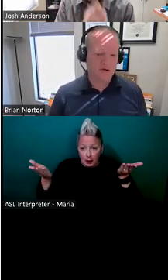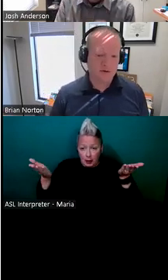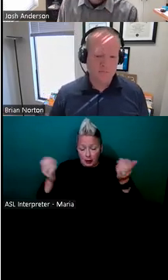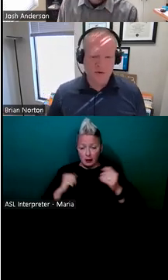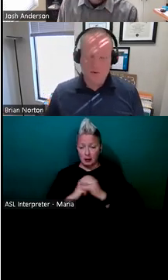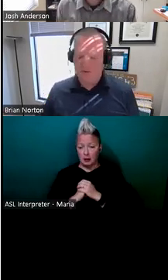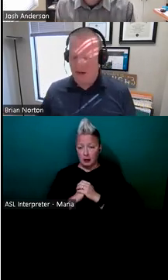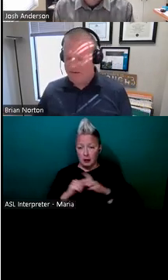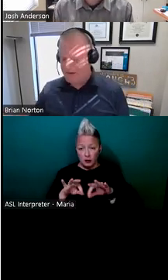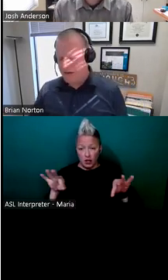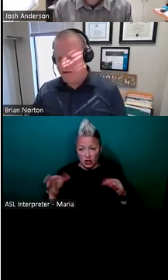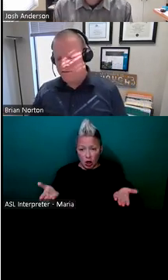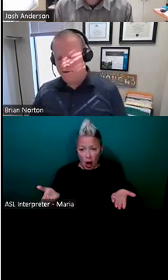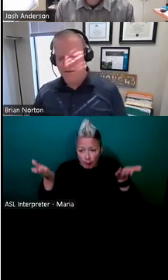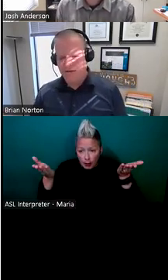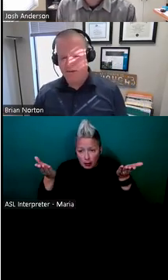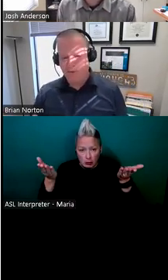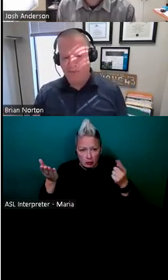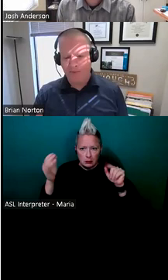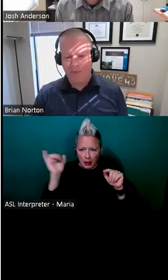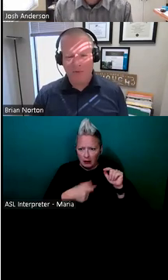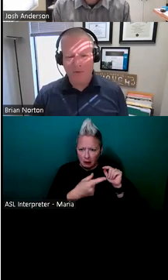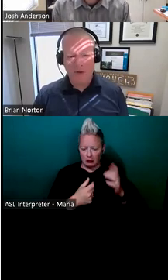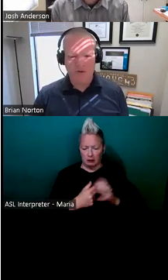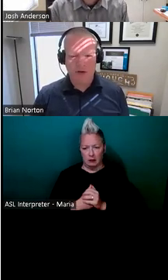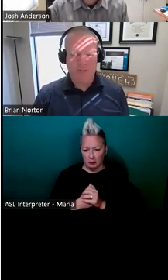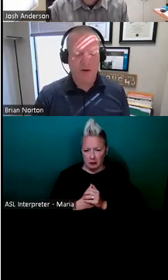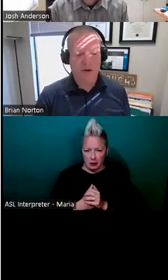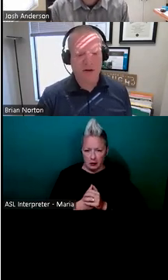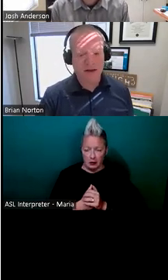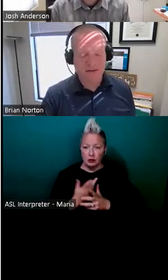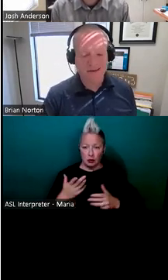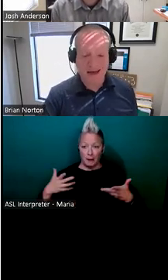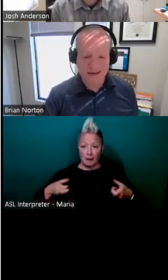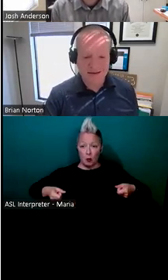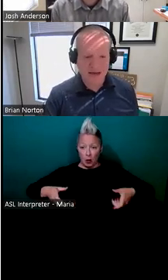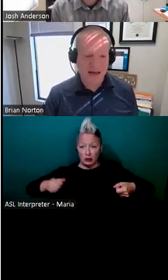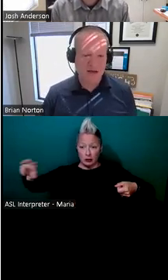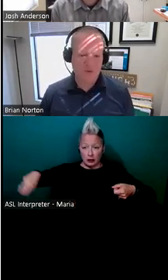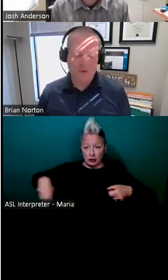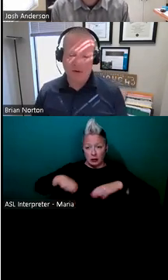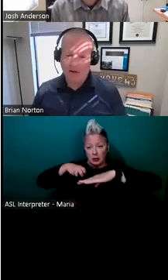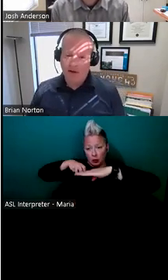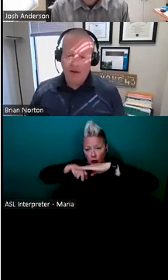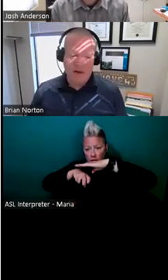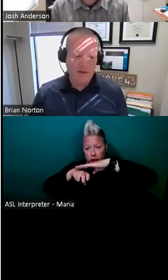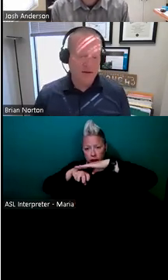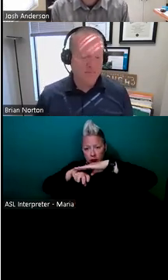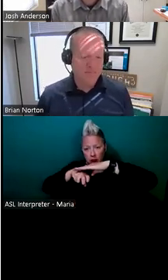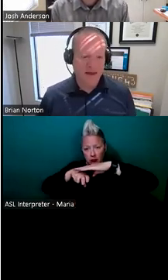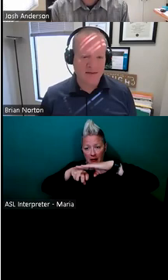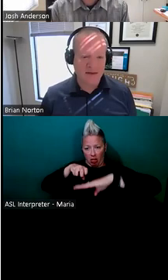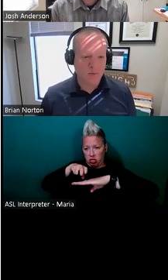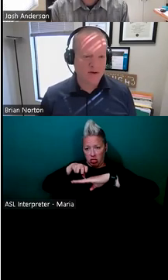furniture, whether that's again, having someone be able to pull a wheelchair up and underneath a desk and, or maybe